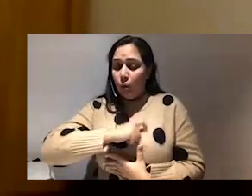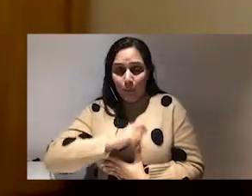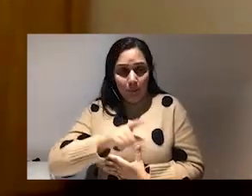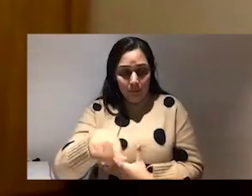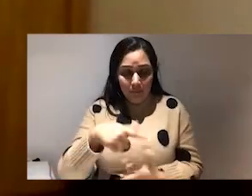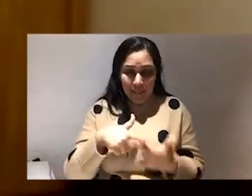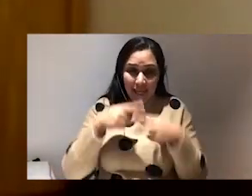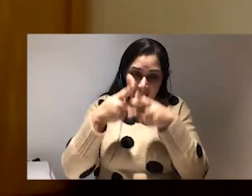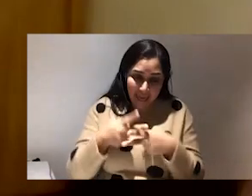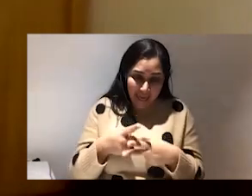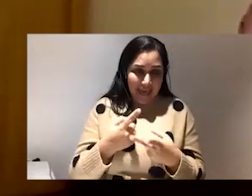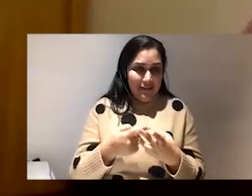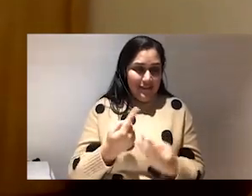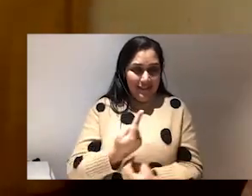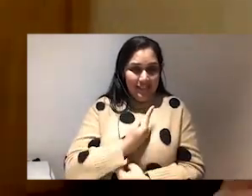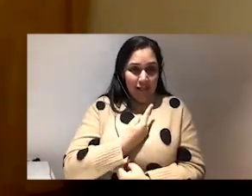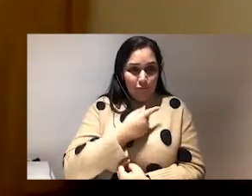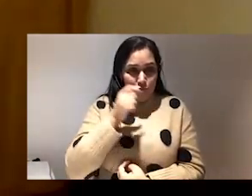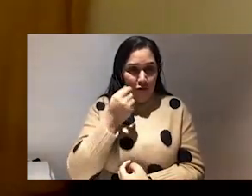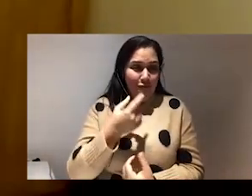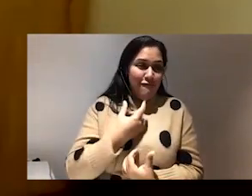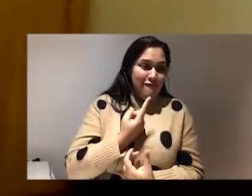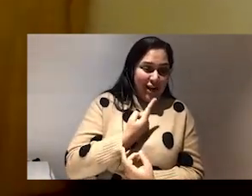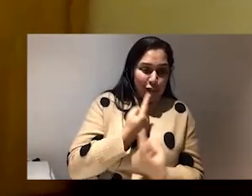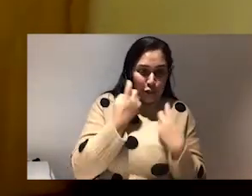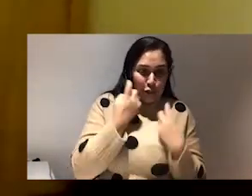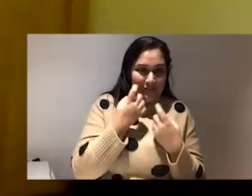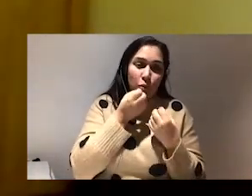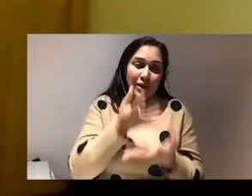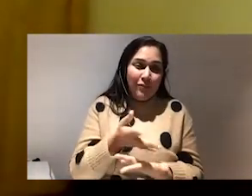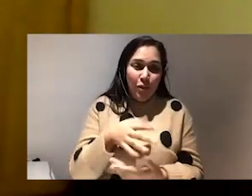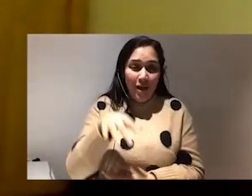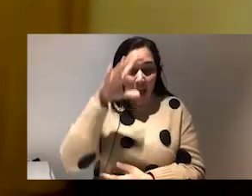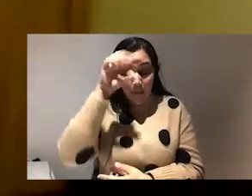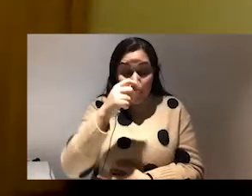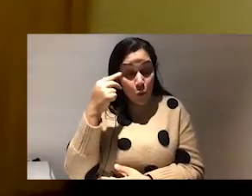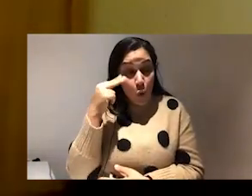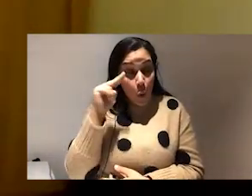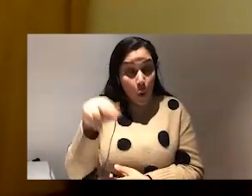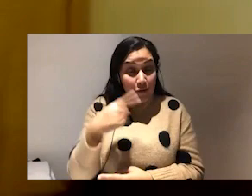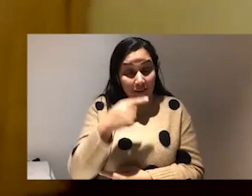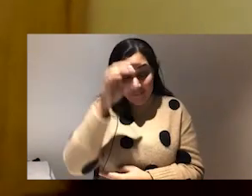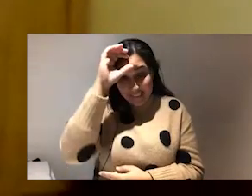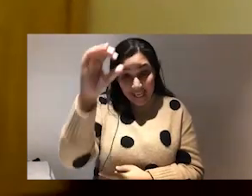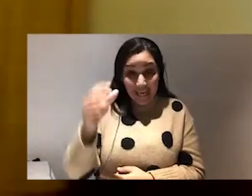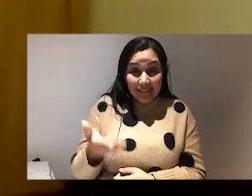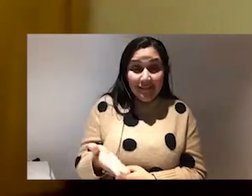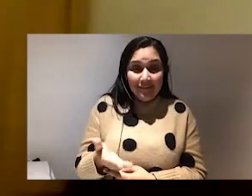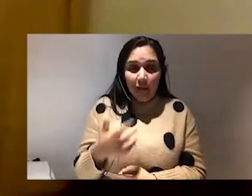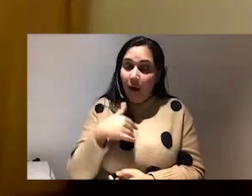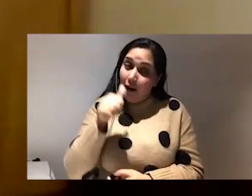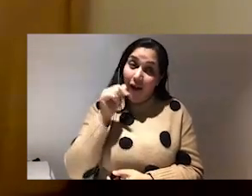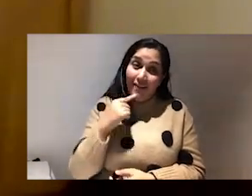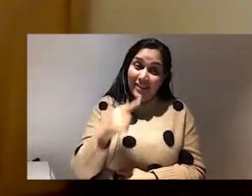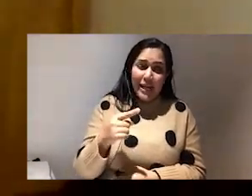And I know that you would call yourself a dickhead in recovery. You actually use the word dickhead seven times in your book. And the word arse